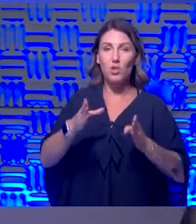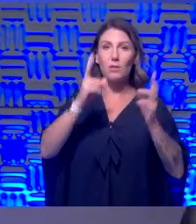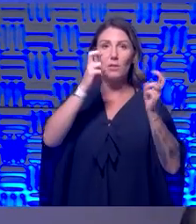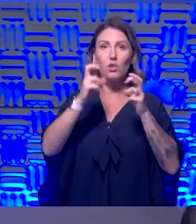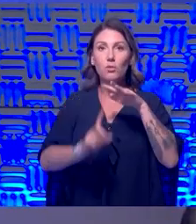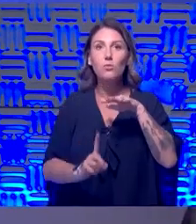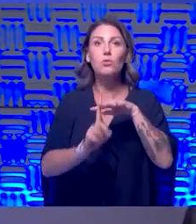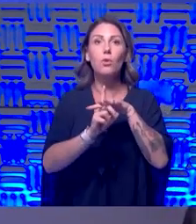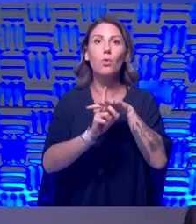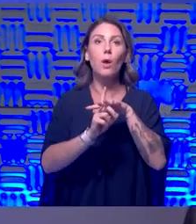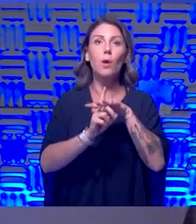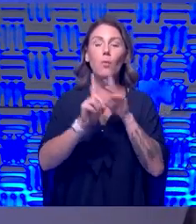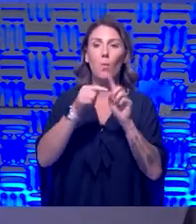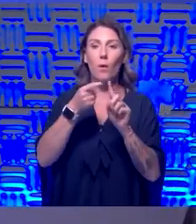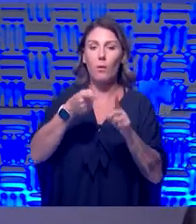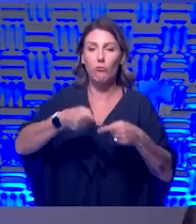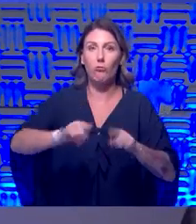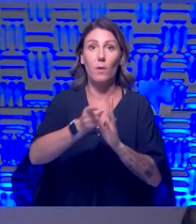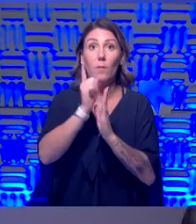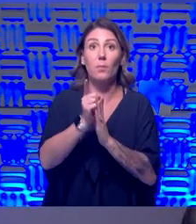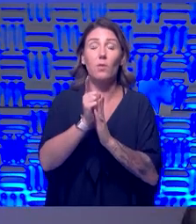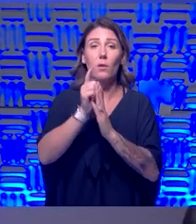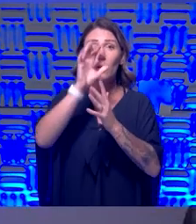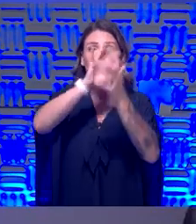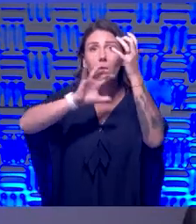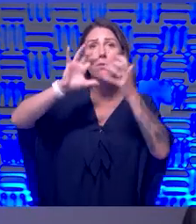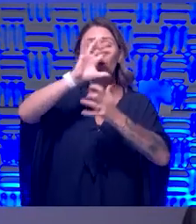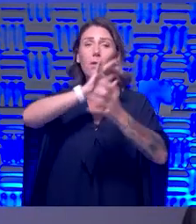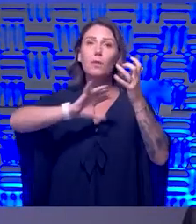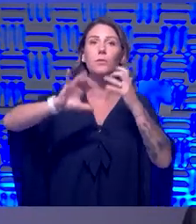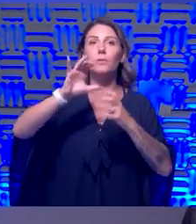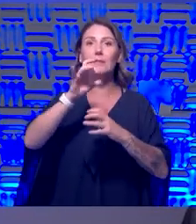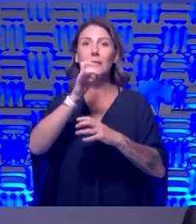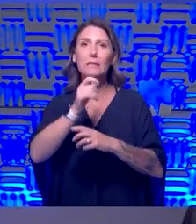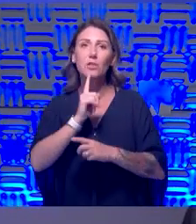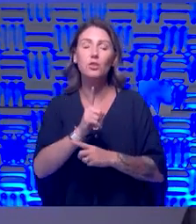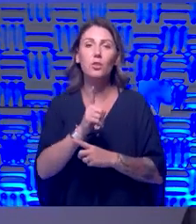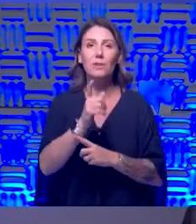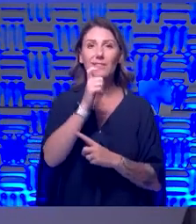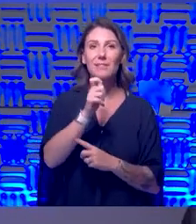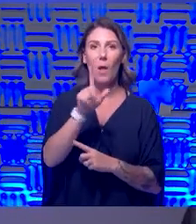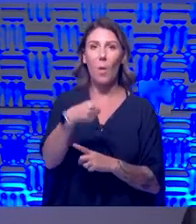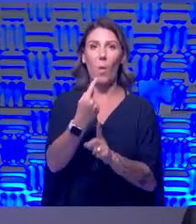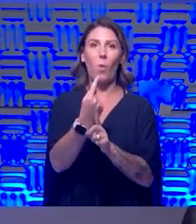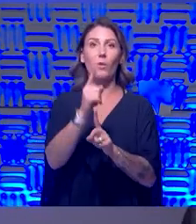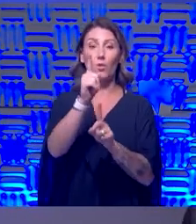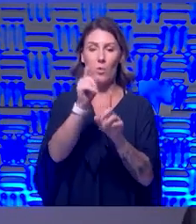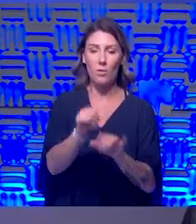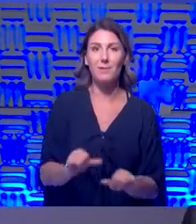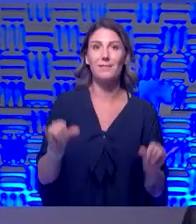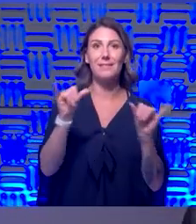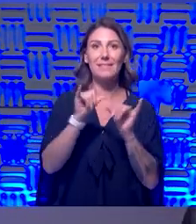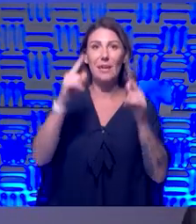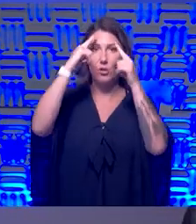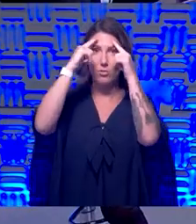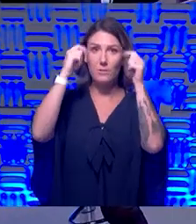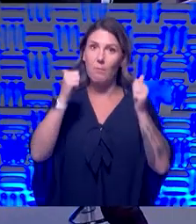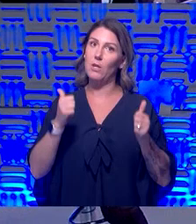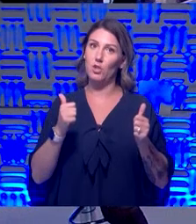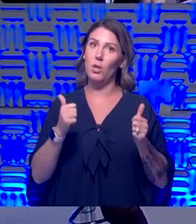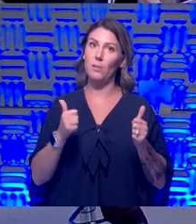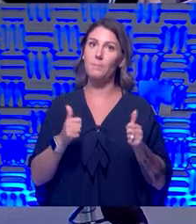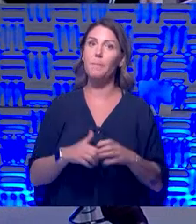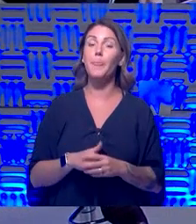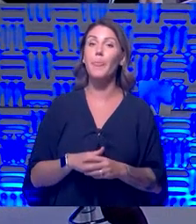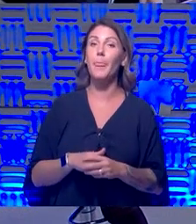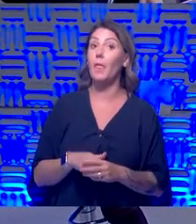they're in that moment, very confused. And it's not just your standard, you know, dementia. So yeah, so